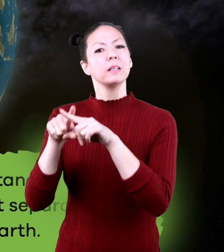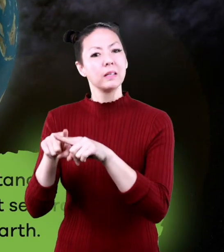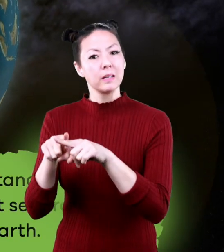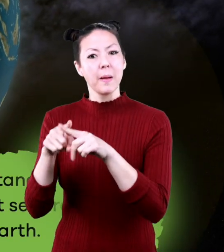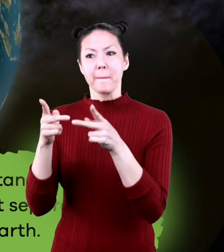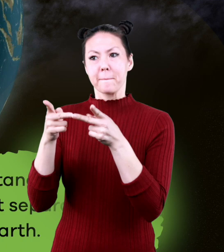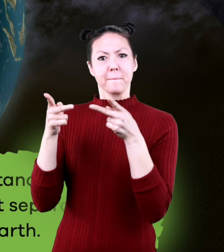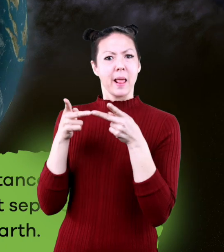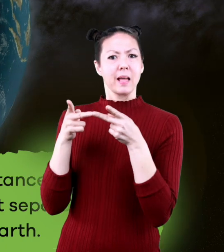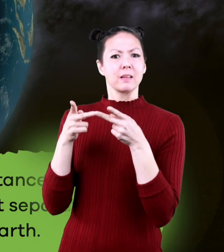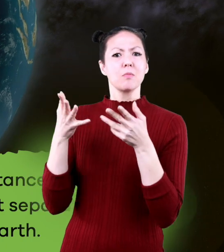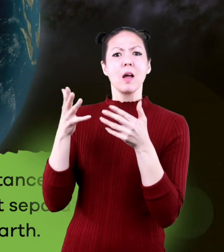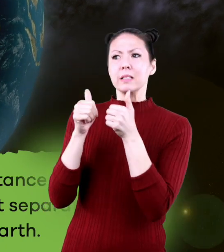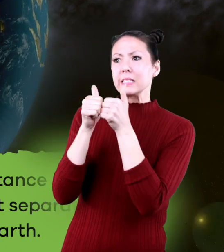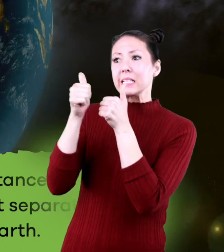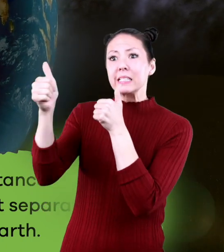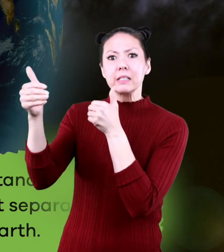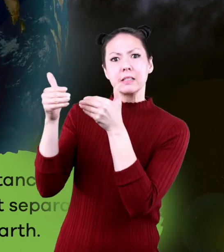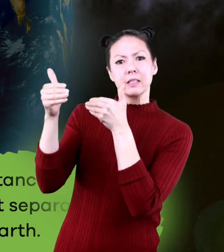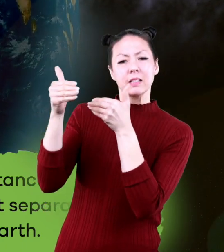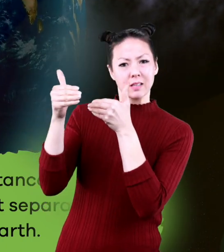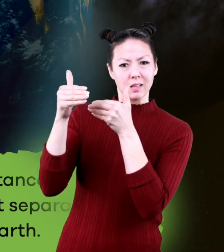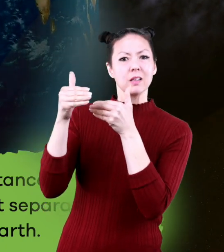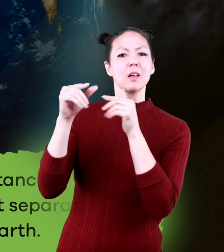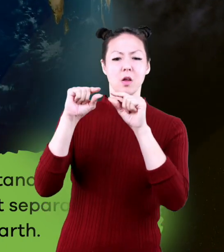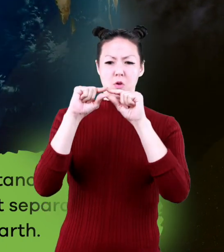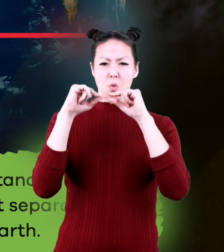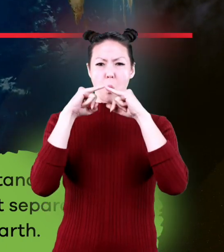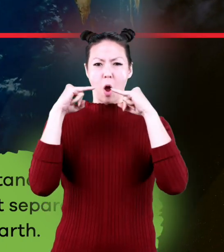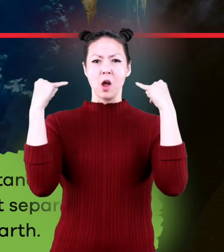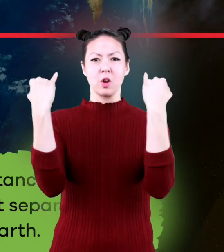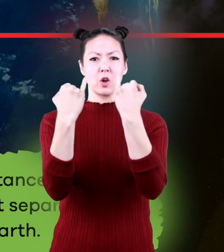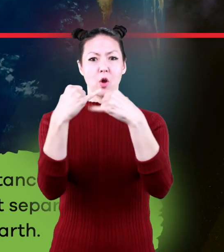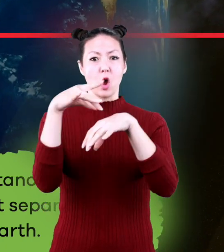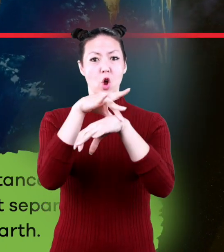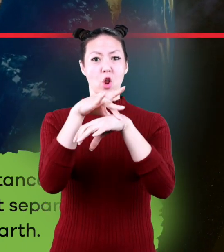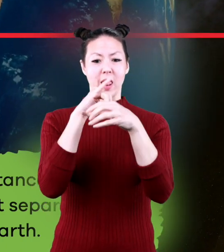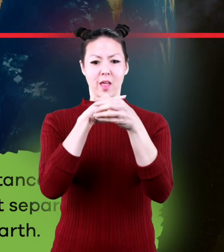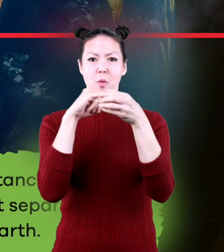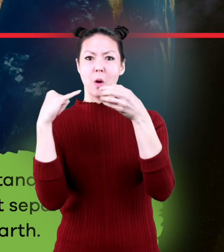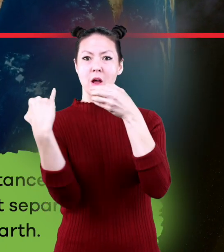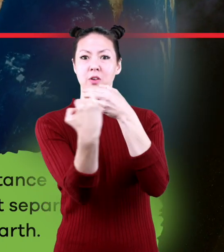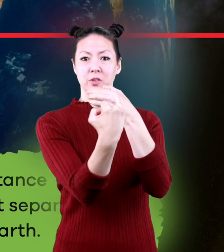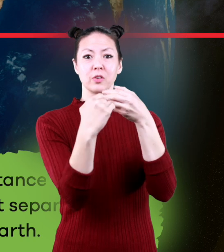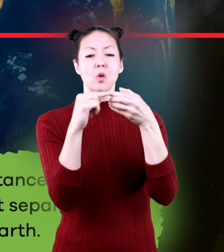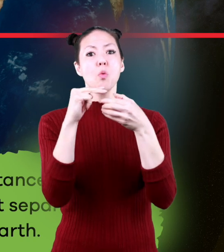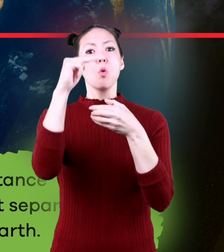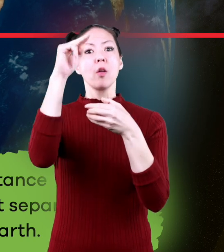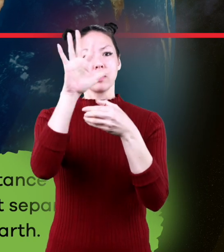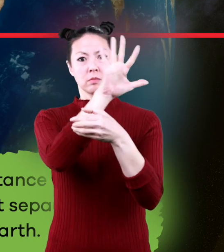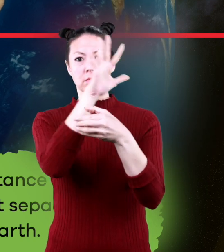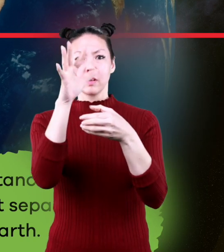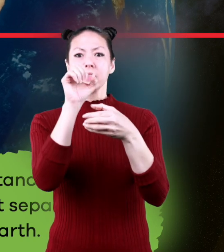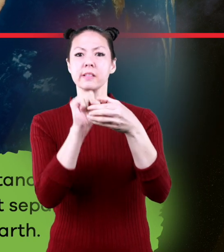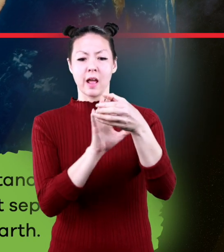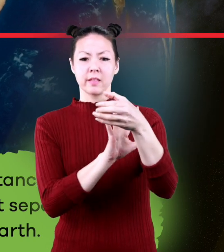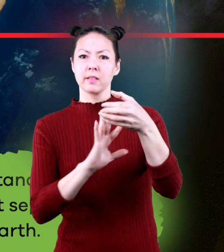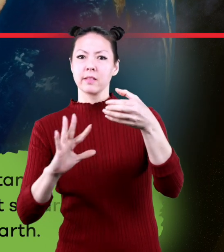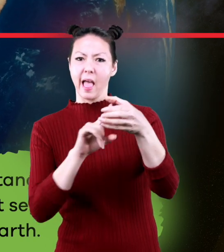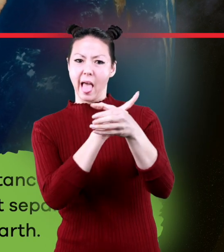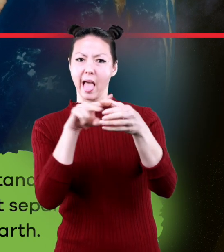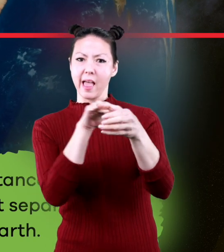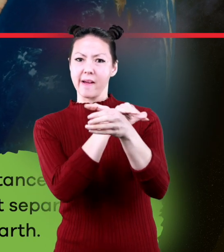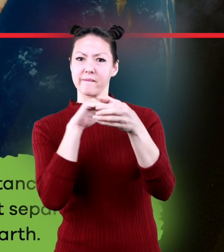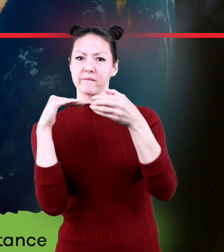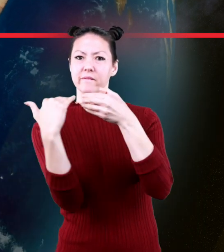on a place's distance from the equator, which is an imaginary line that separates the northern and southern